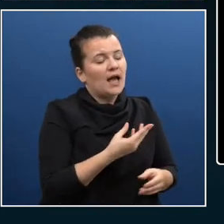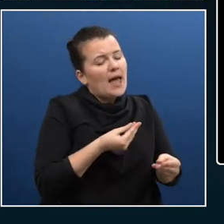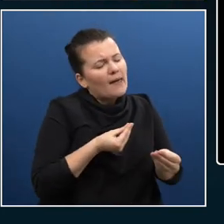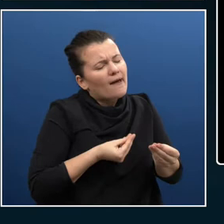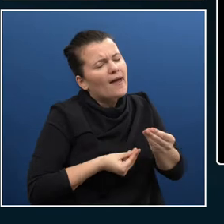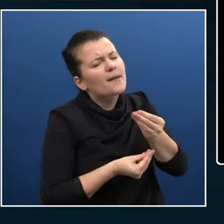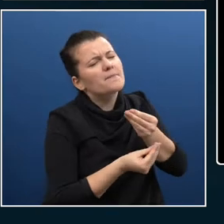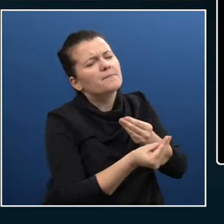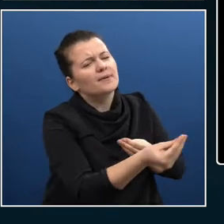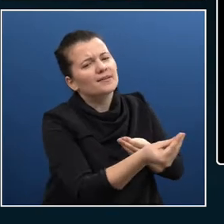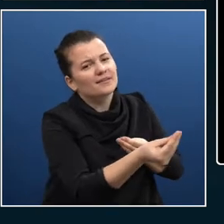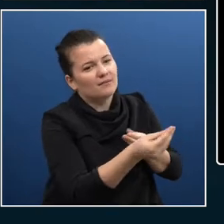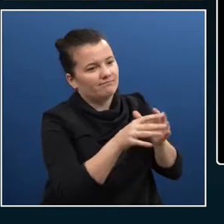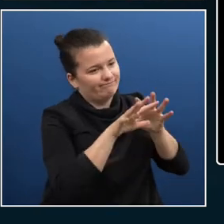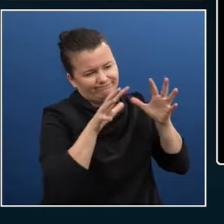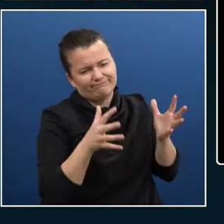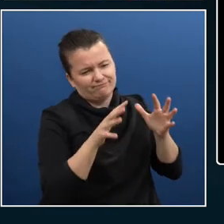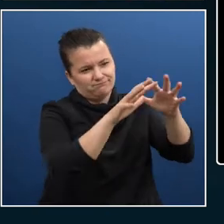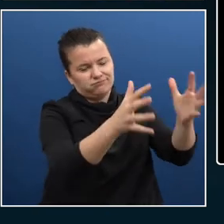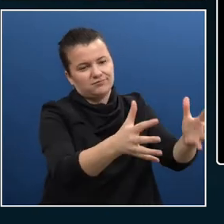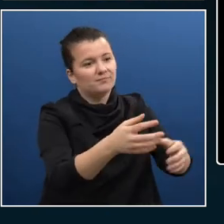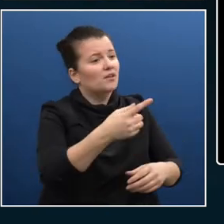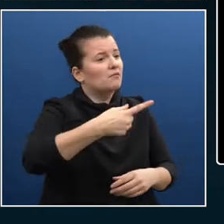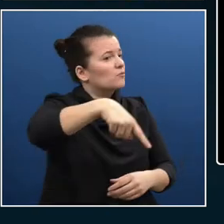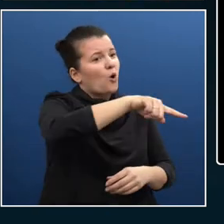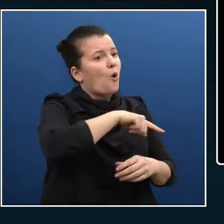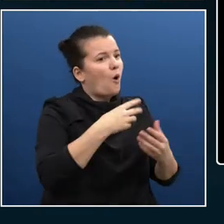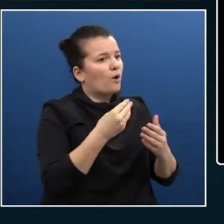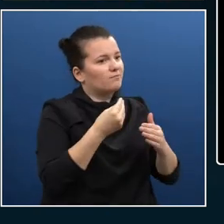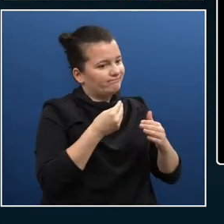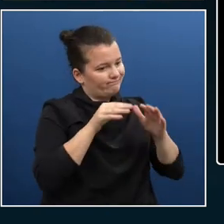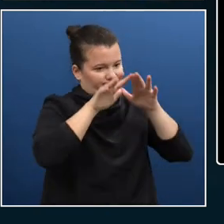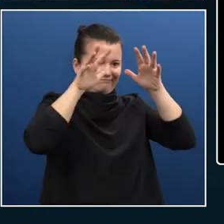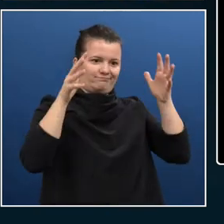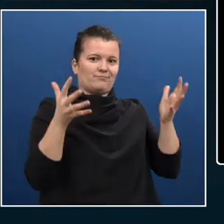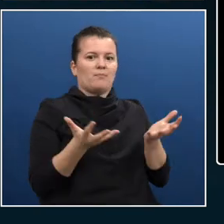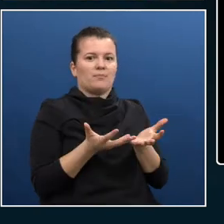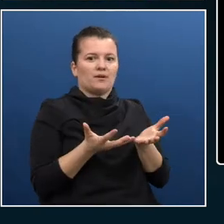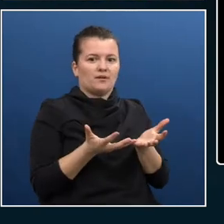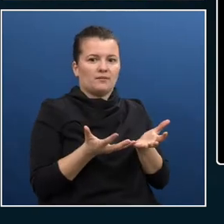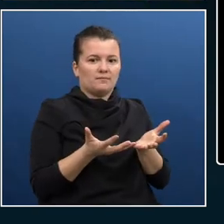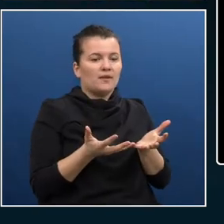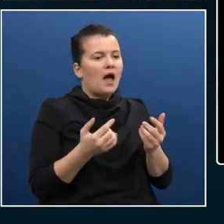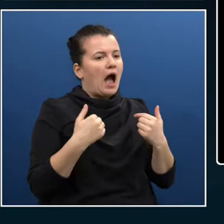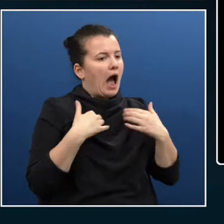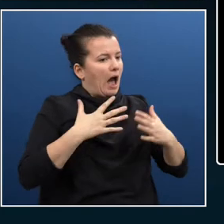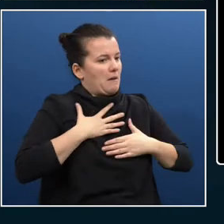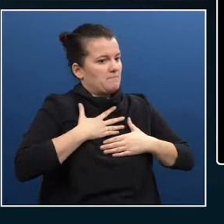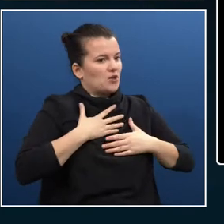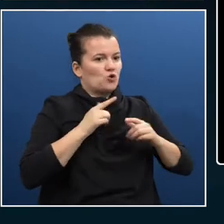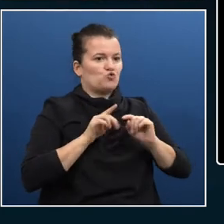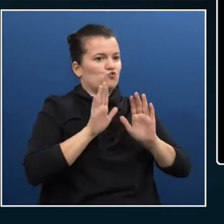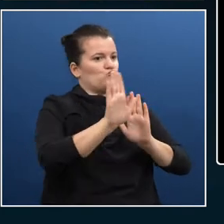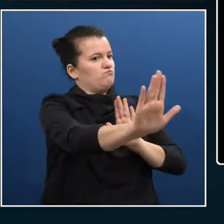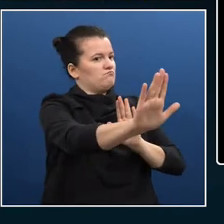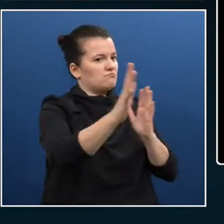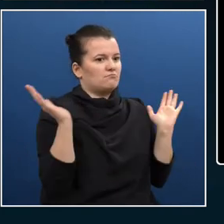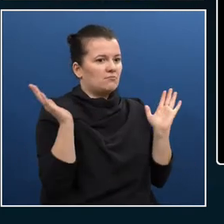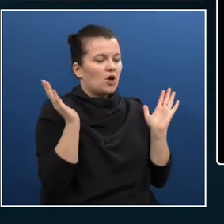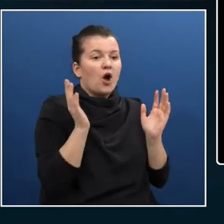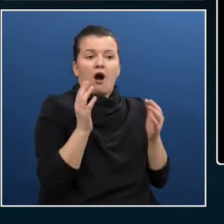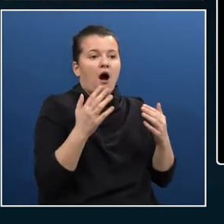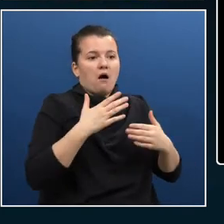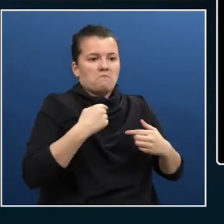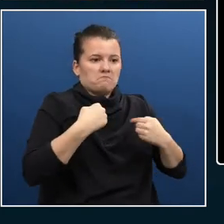But you all live in an empathy bubble. And I know this because you're not me and I'm not you and you can't be me because you you